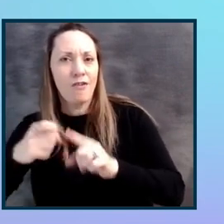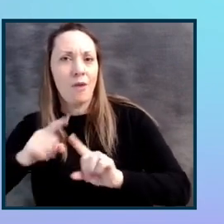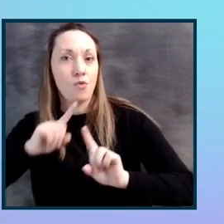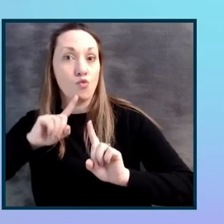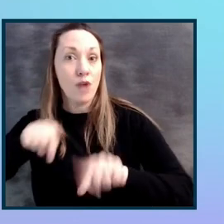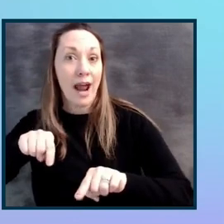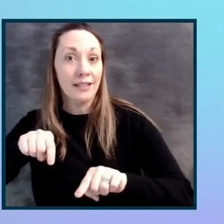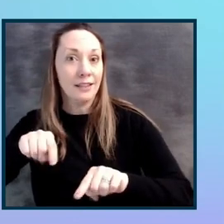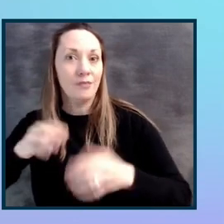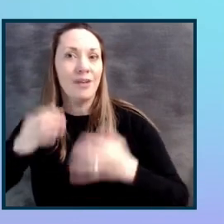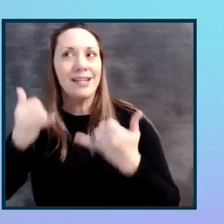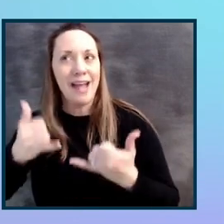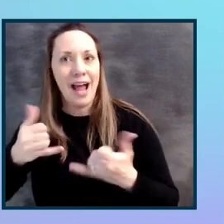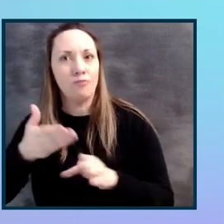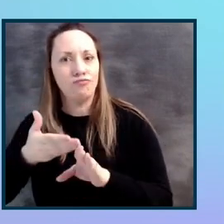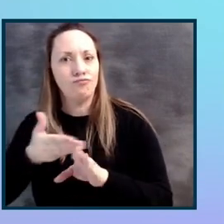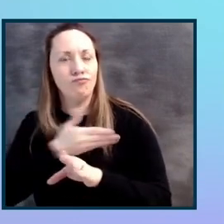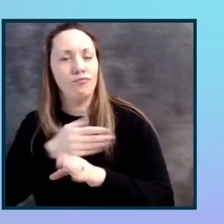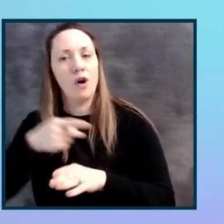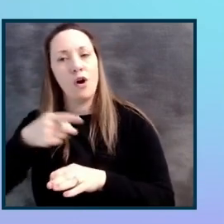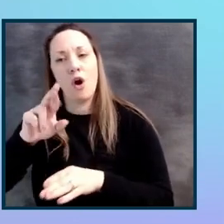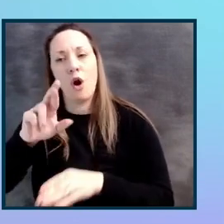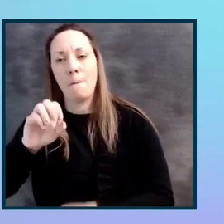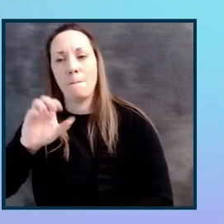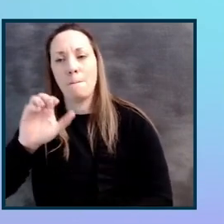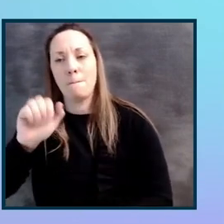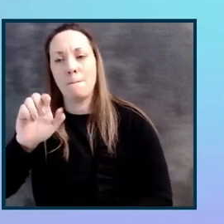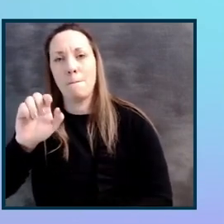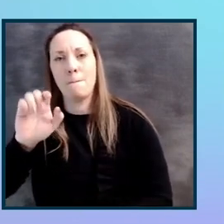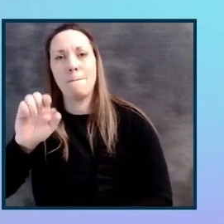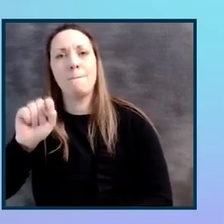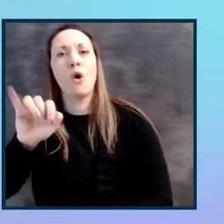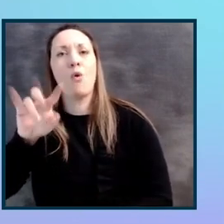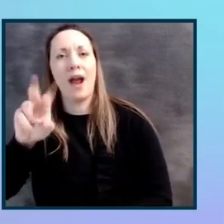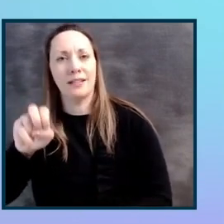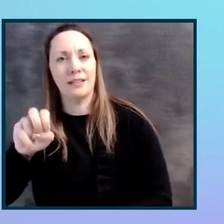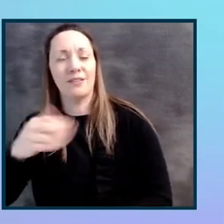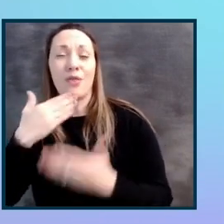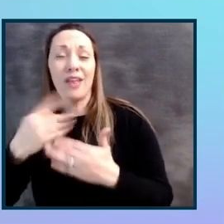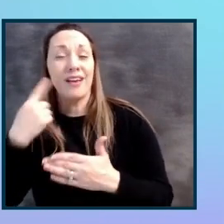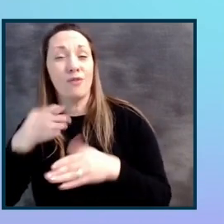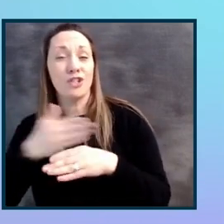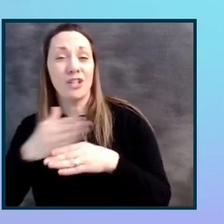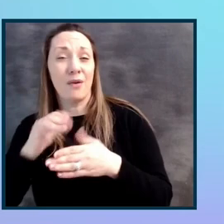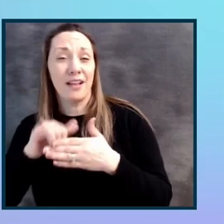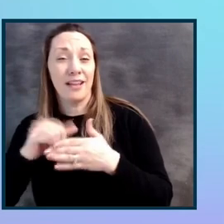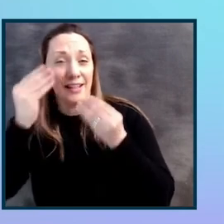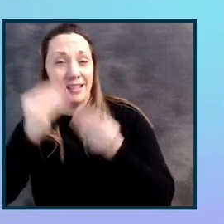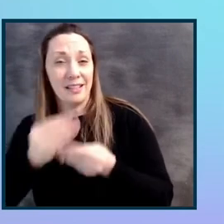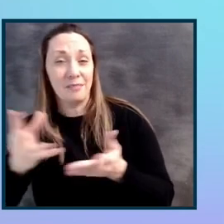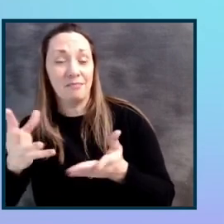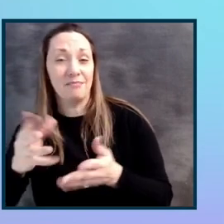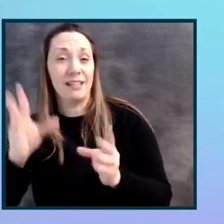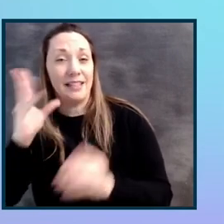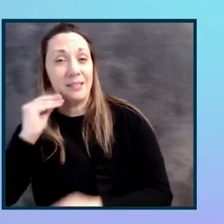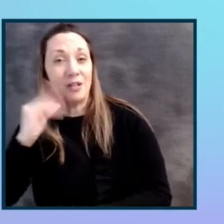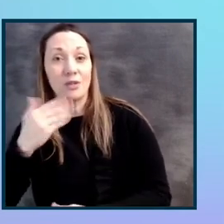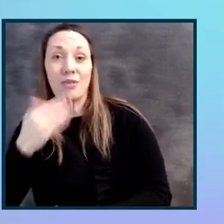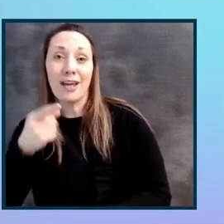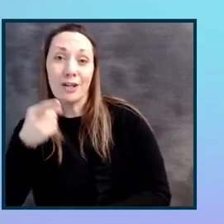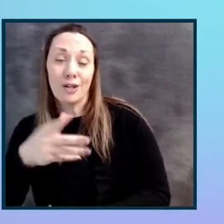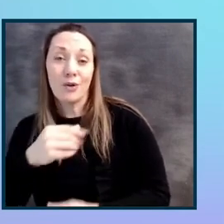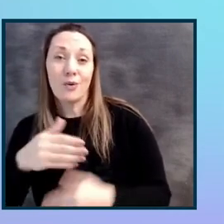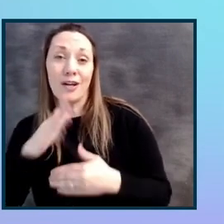to proactive. mean, thank you for sharing that experience with us. And thank you and the rest of your team